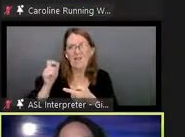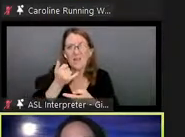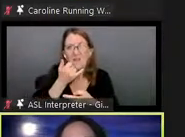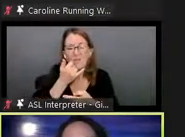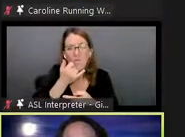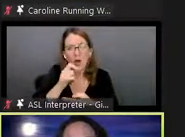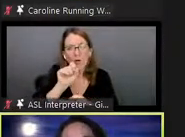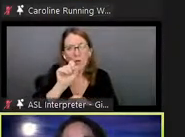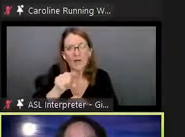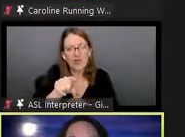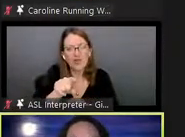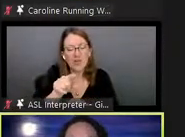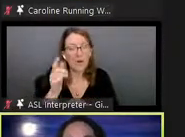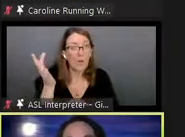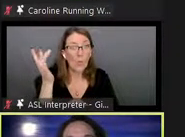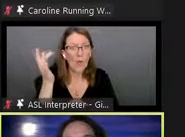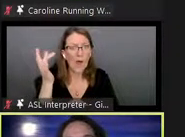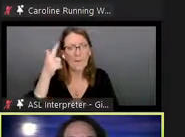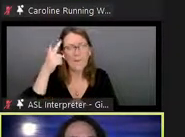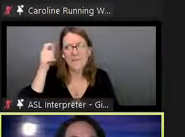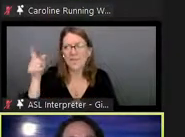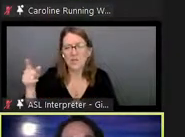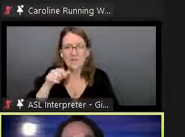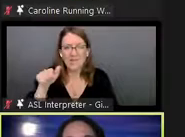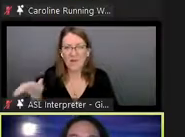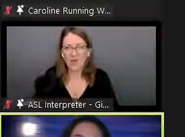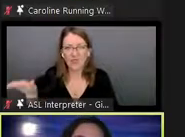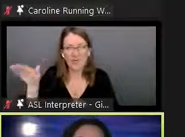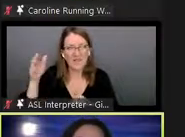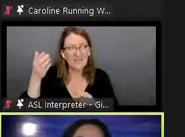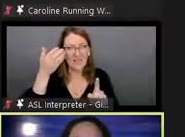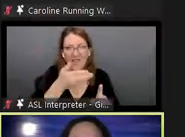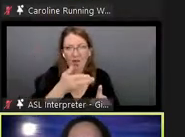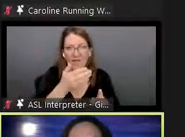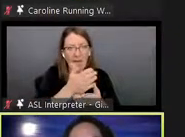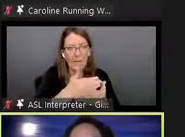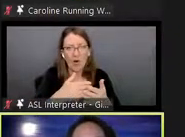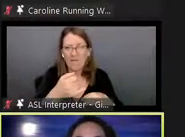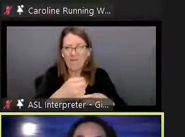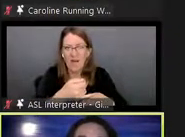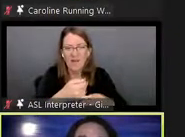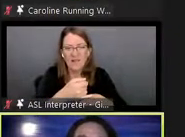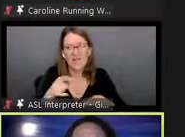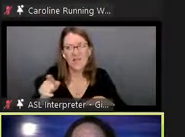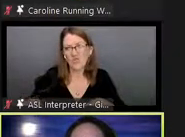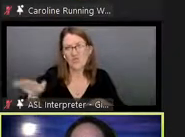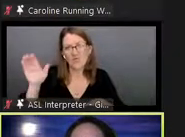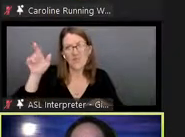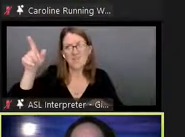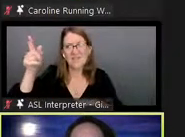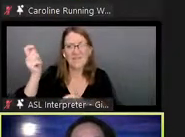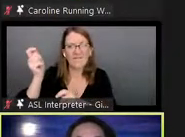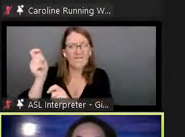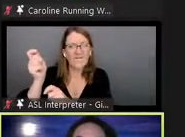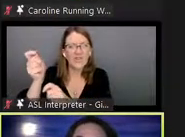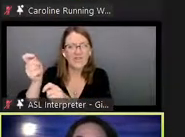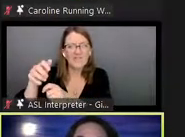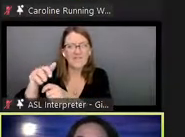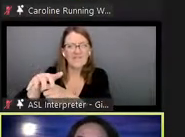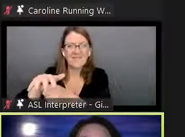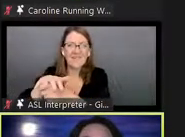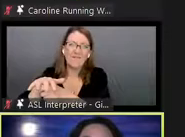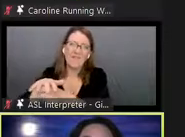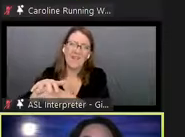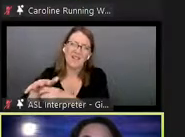that was the wrong question was because he wasn't raised on that part of the island or that island he was raised in a fishing um village